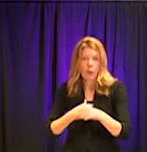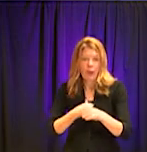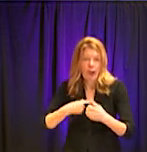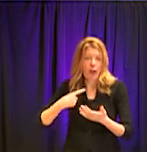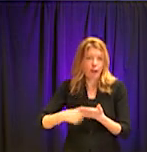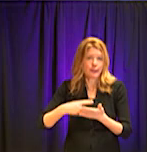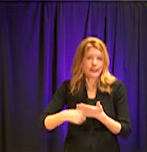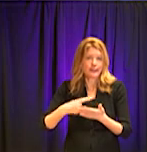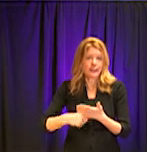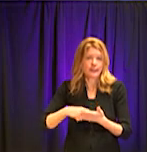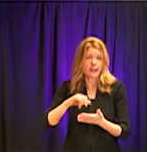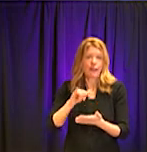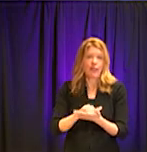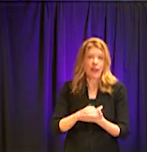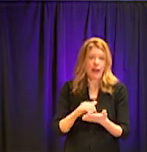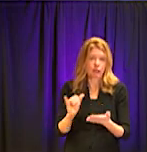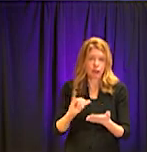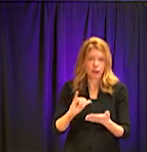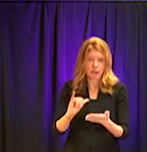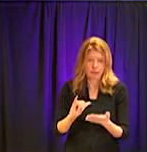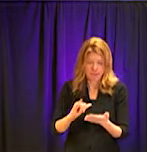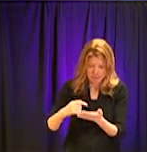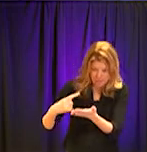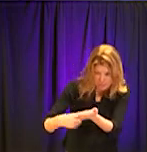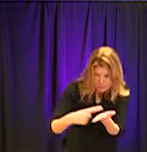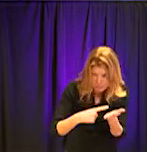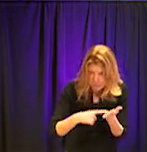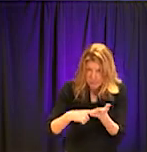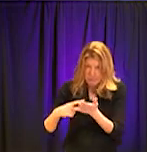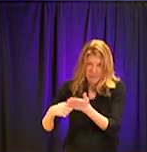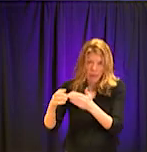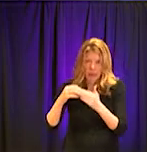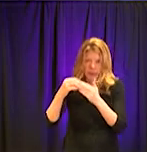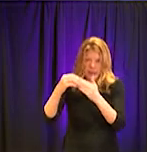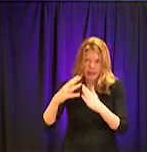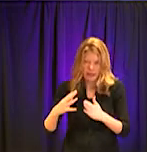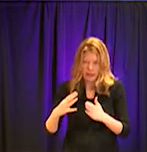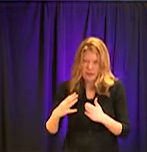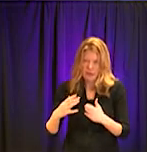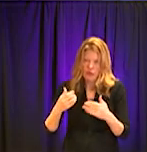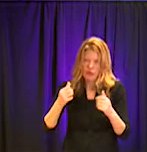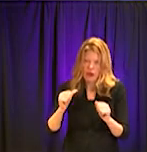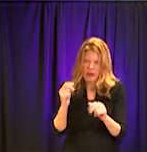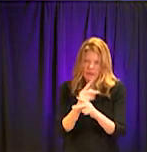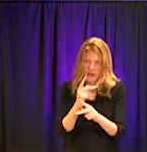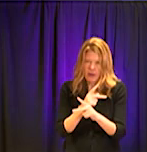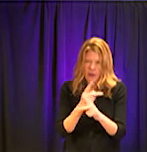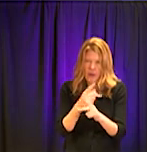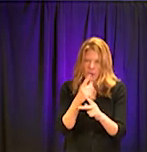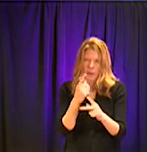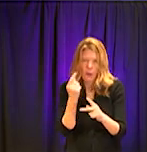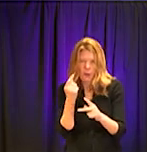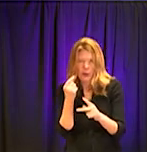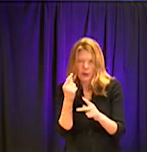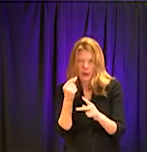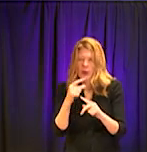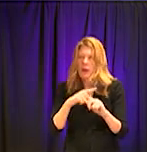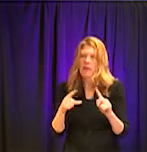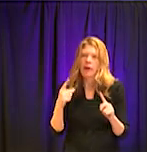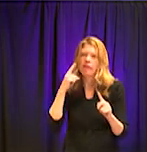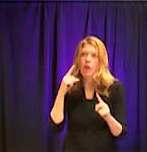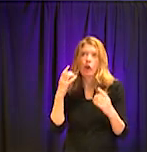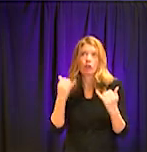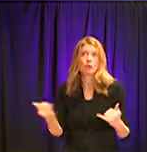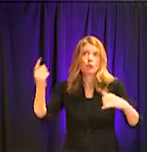alternative options if we have to come to that. Um, but as of today, no, graduations have not been canceled. Okay. I,